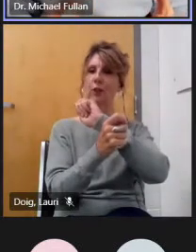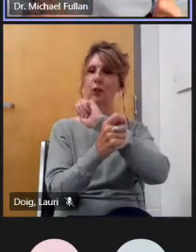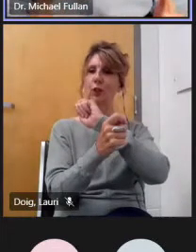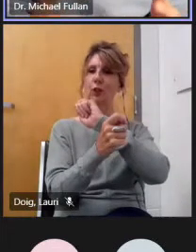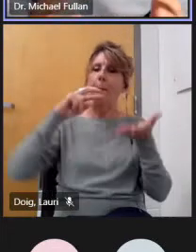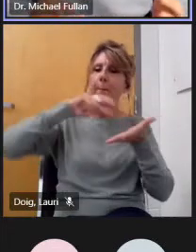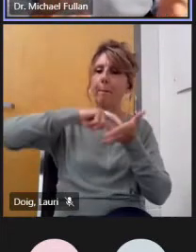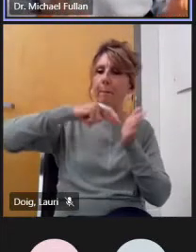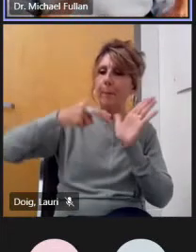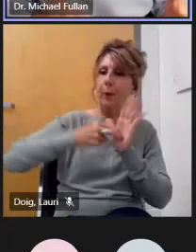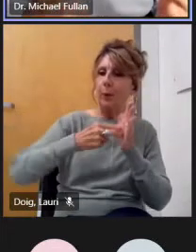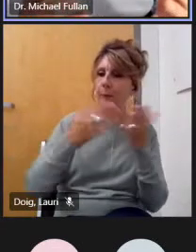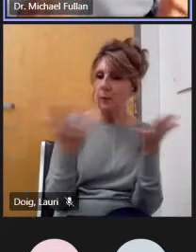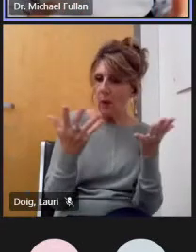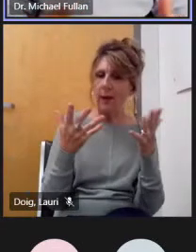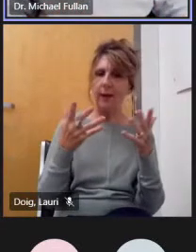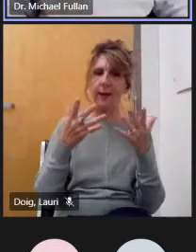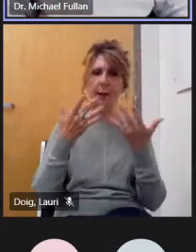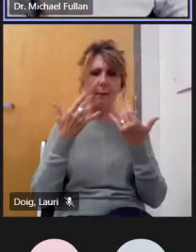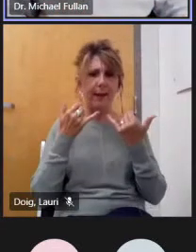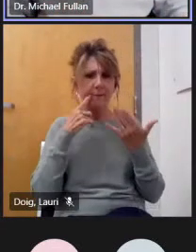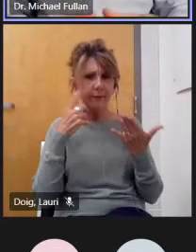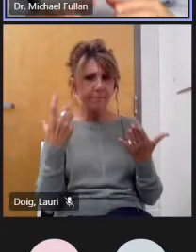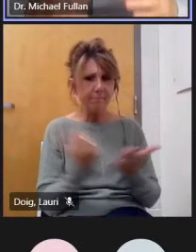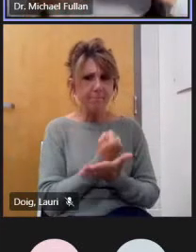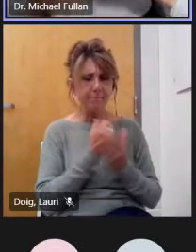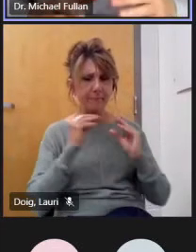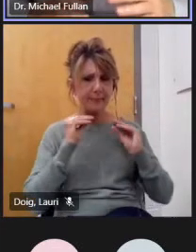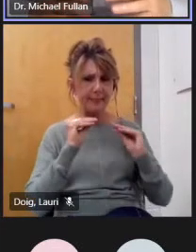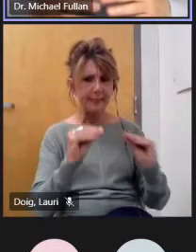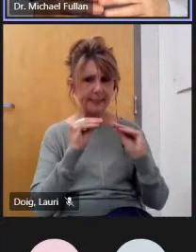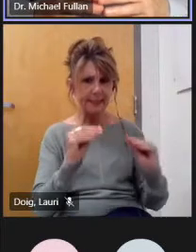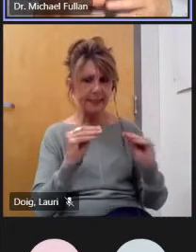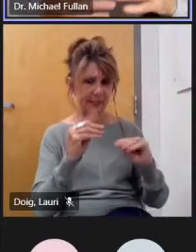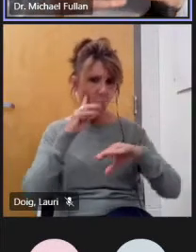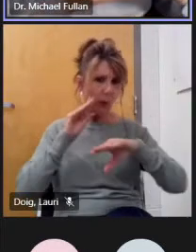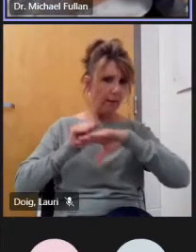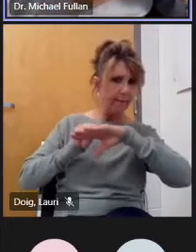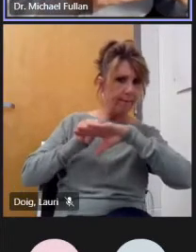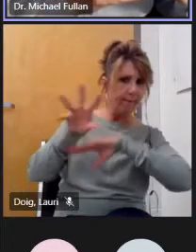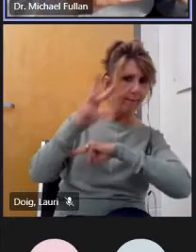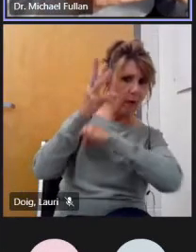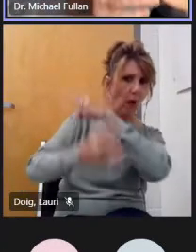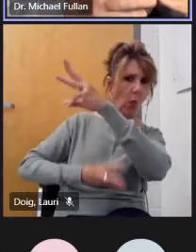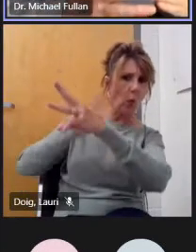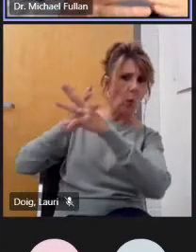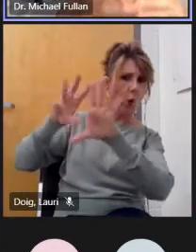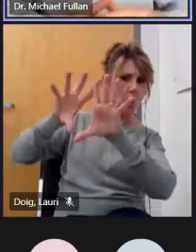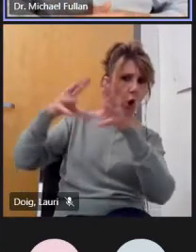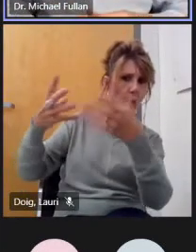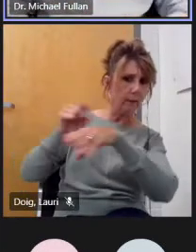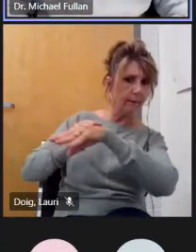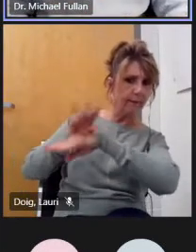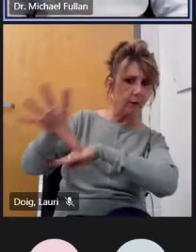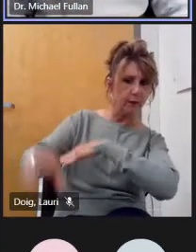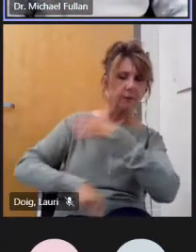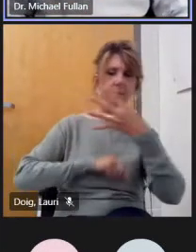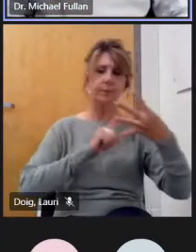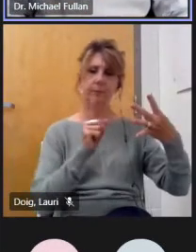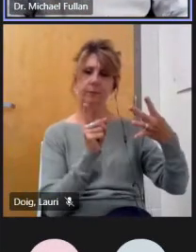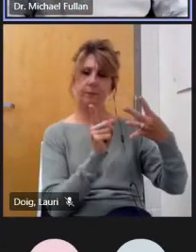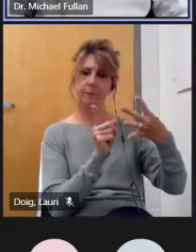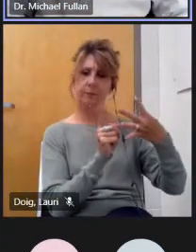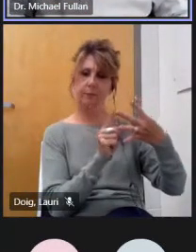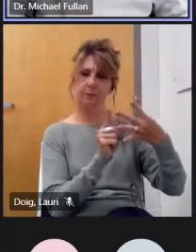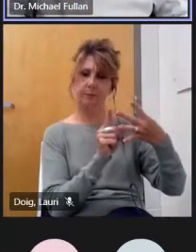competent and able to thrive and influence the world so new purpose is what is chunk one chunk two